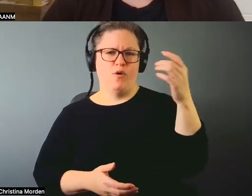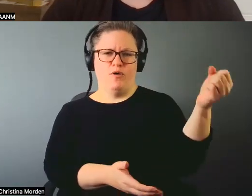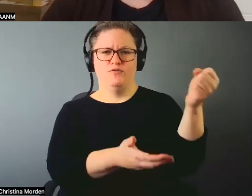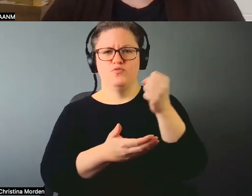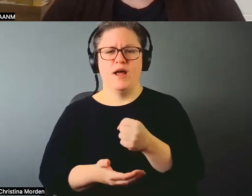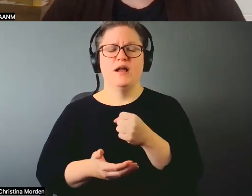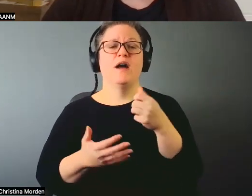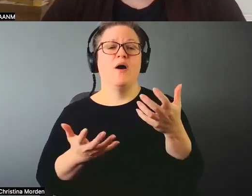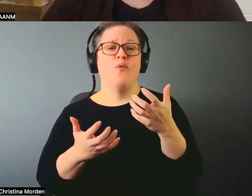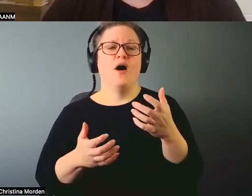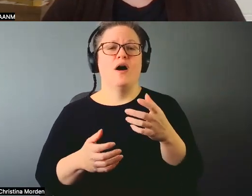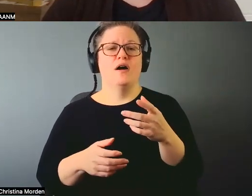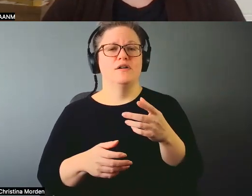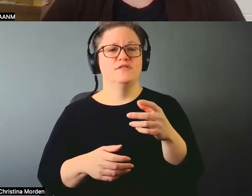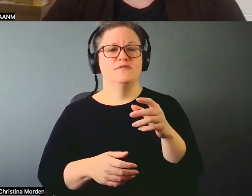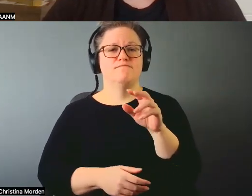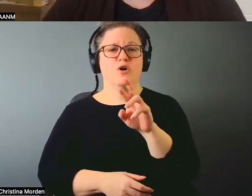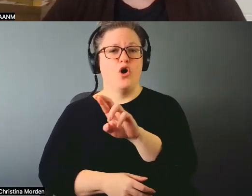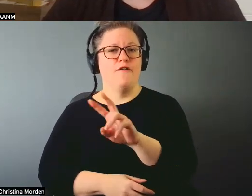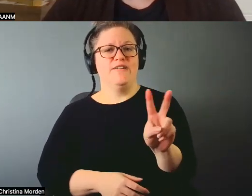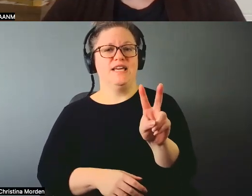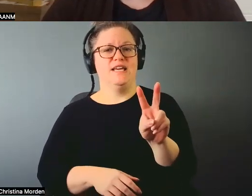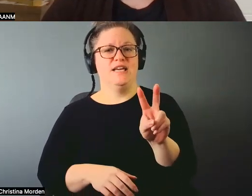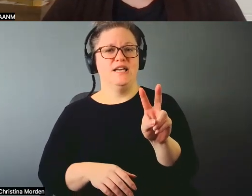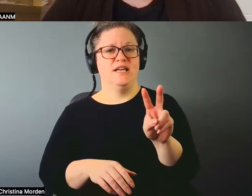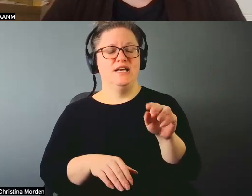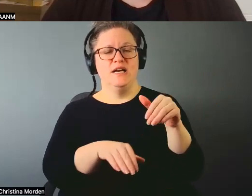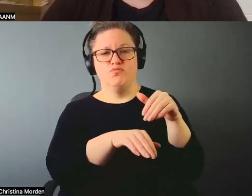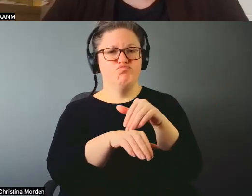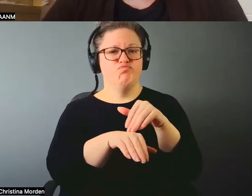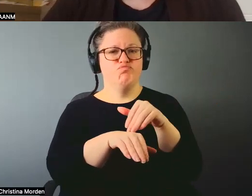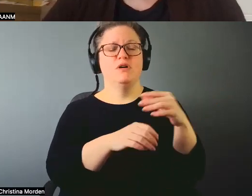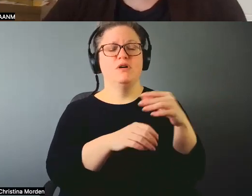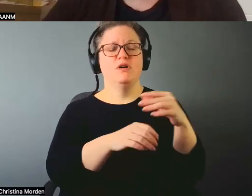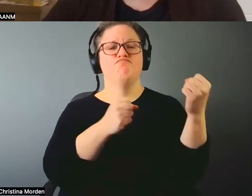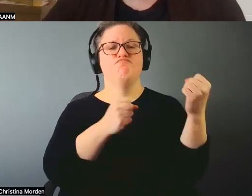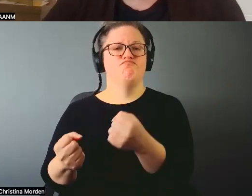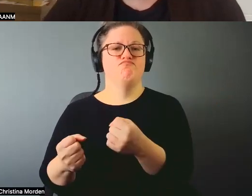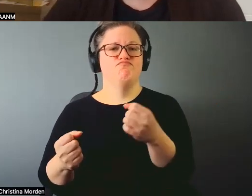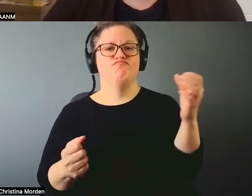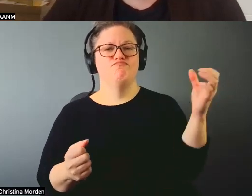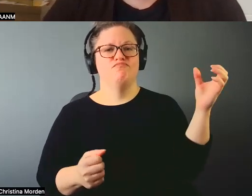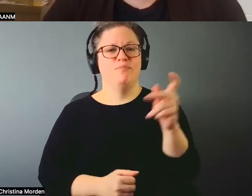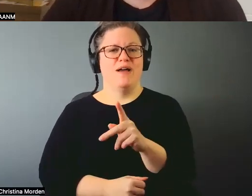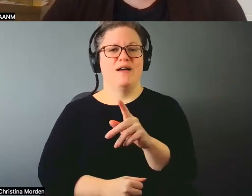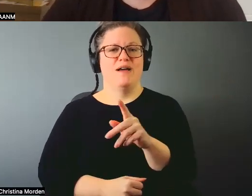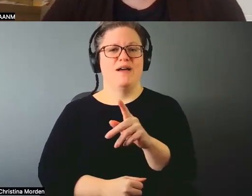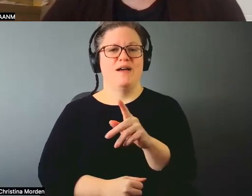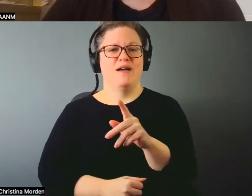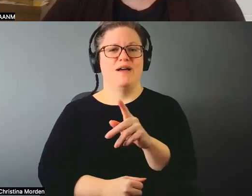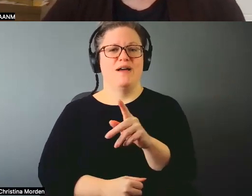RV, return to the shore of Lake Superior, which has always been a very special place for our family.